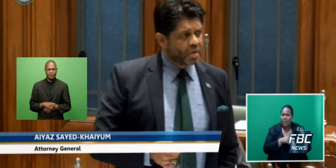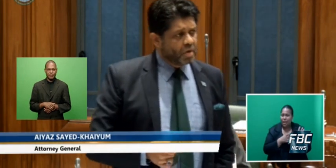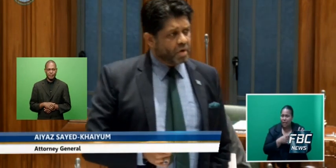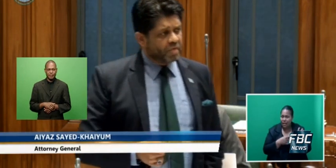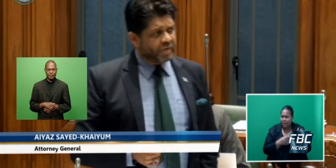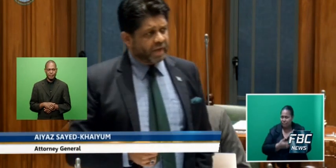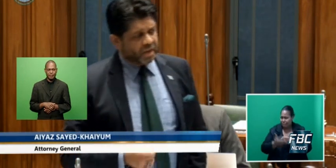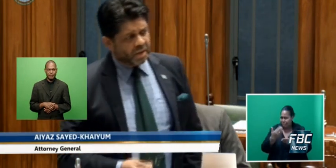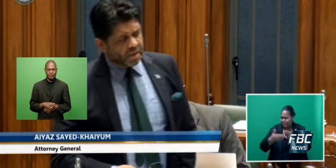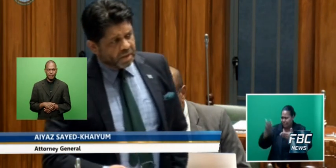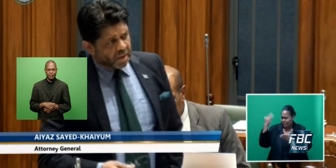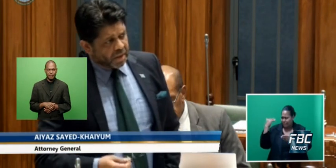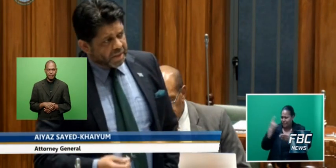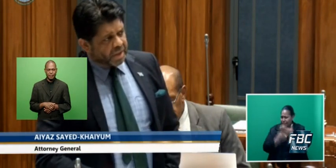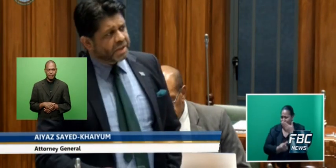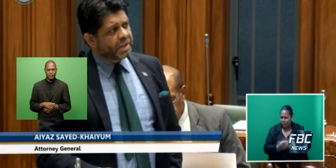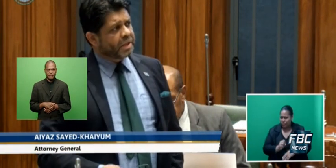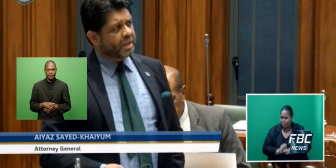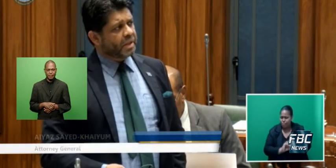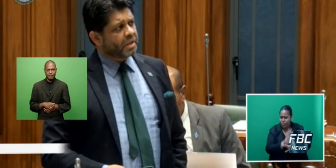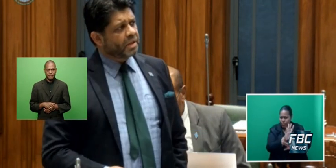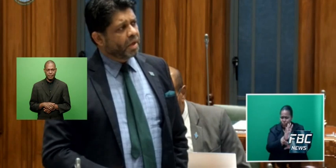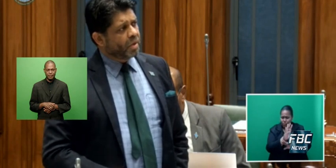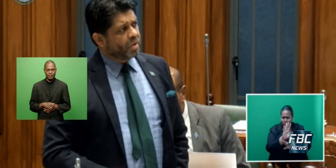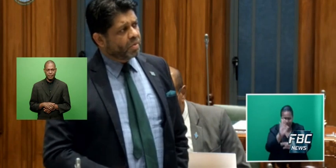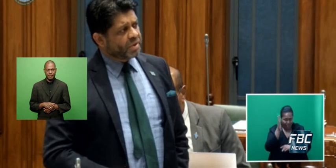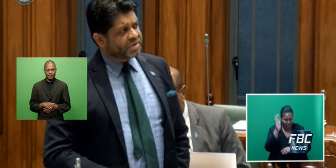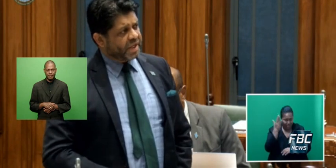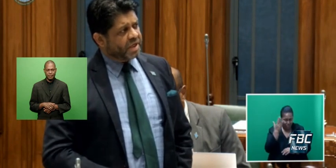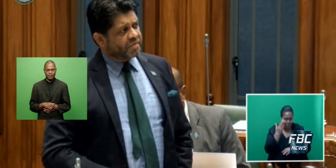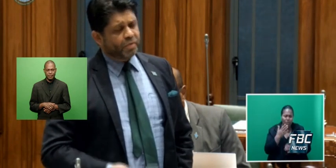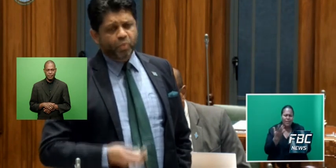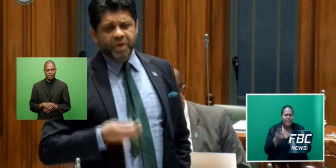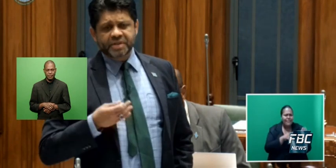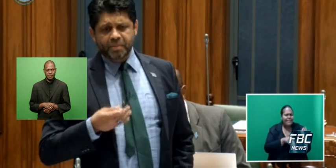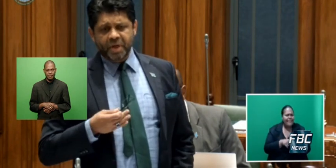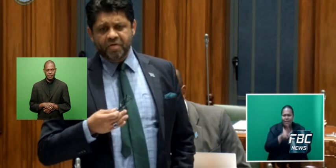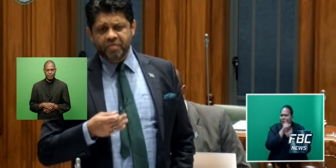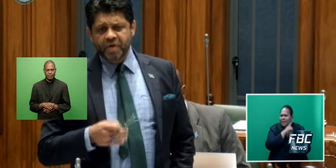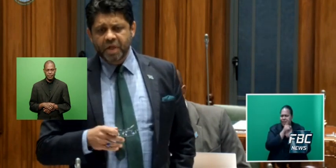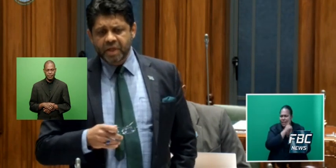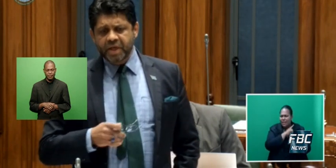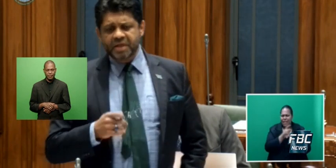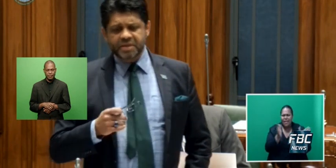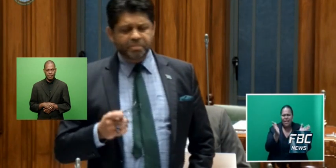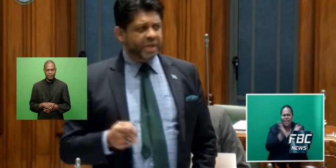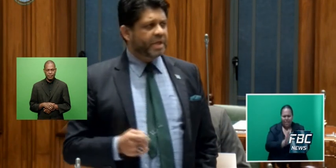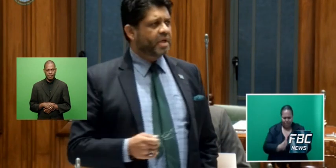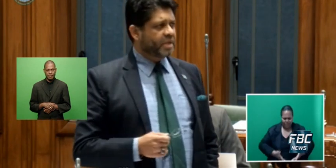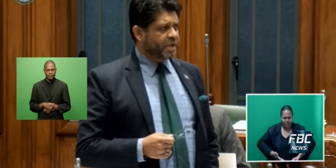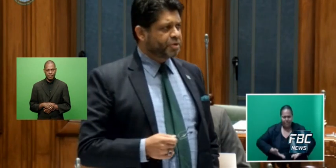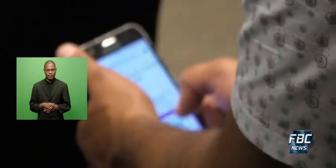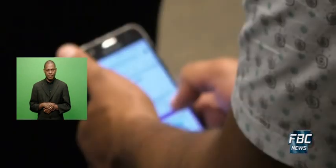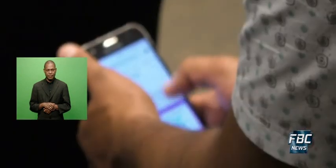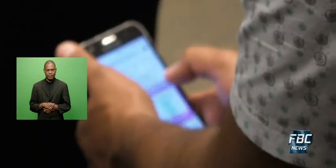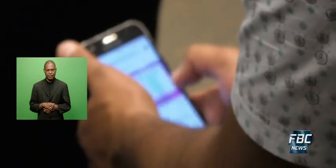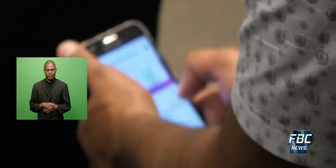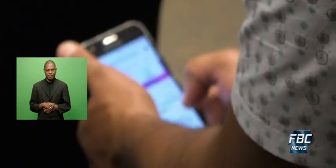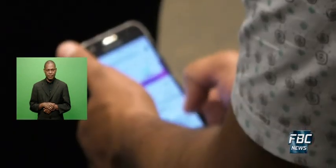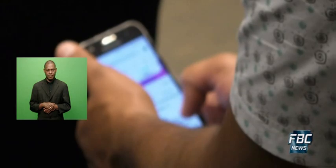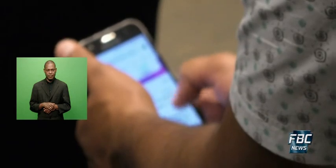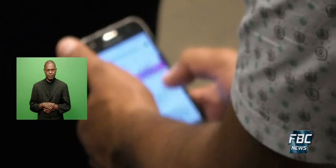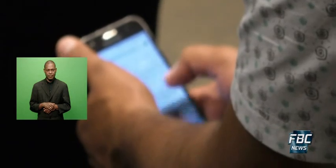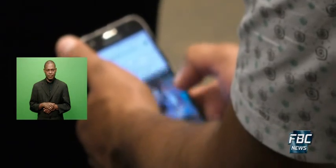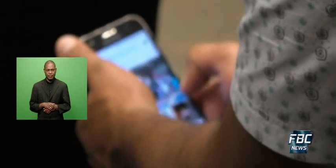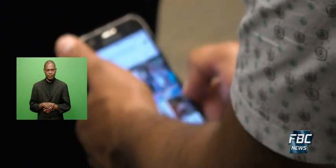post of a young girl who was naked from waist above, getting some medical attention, and